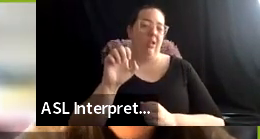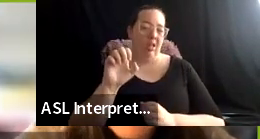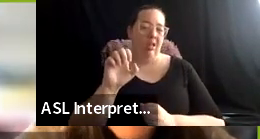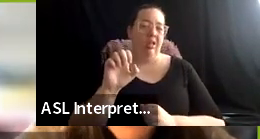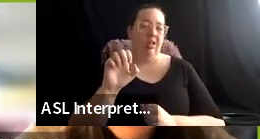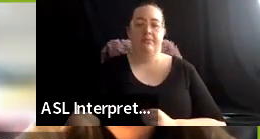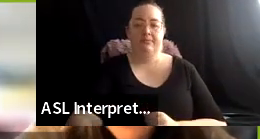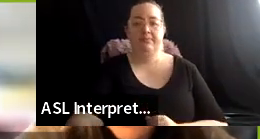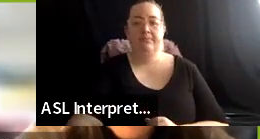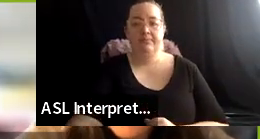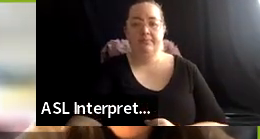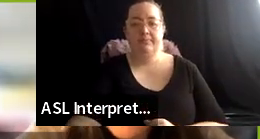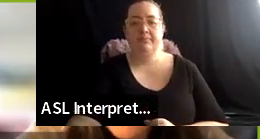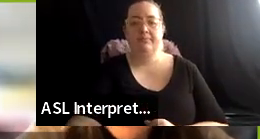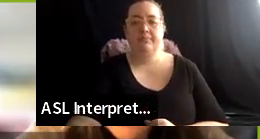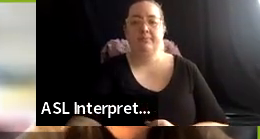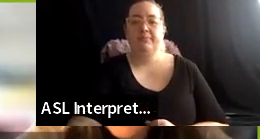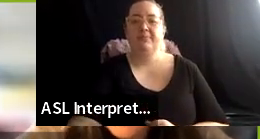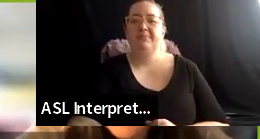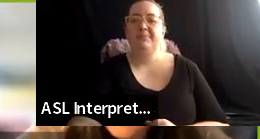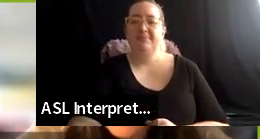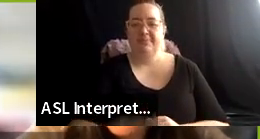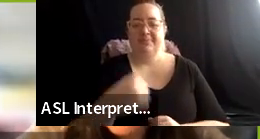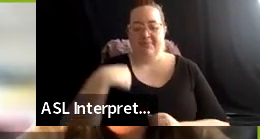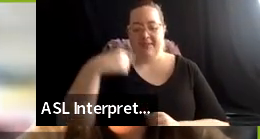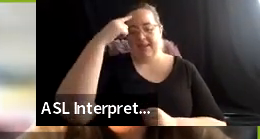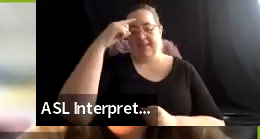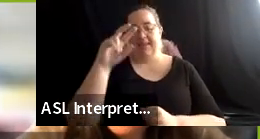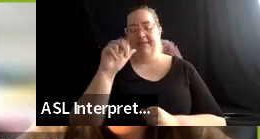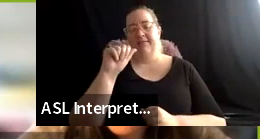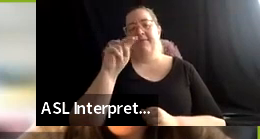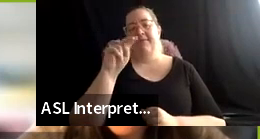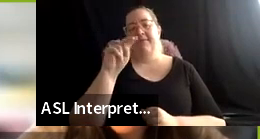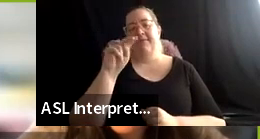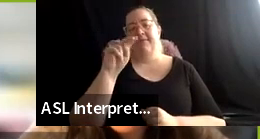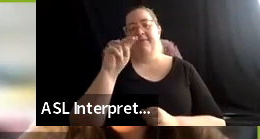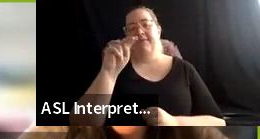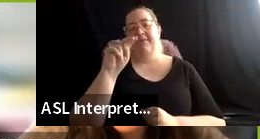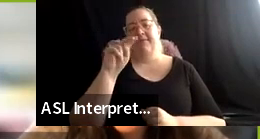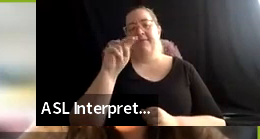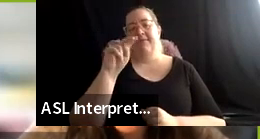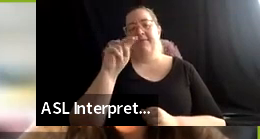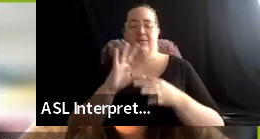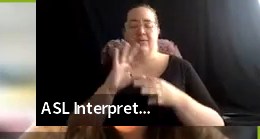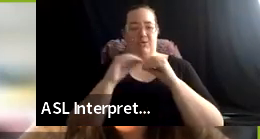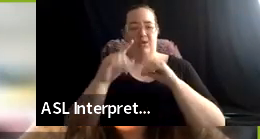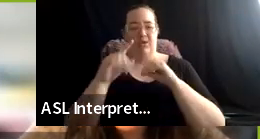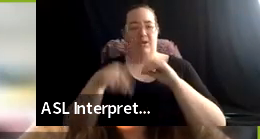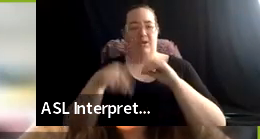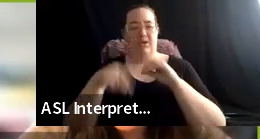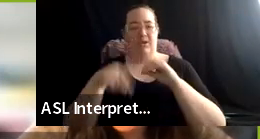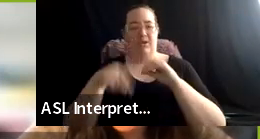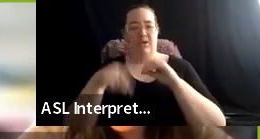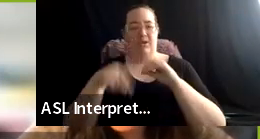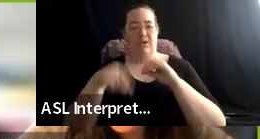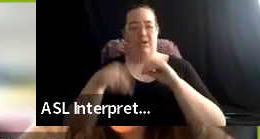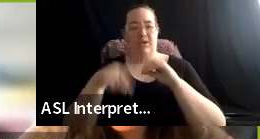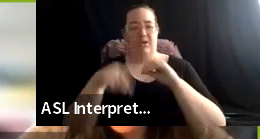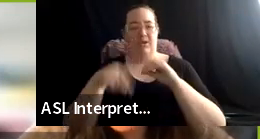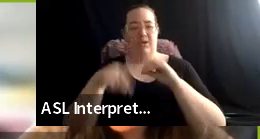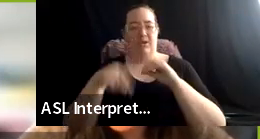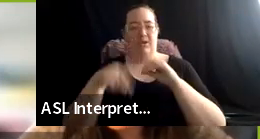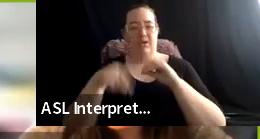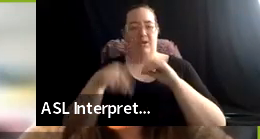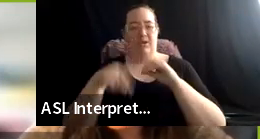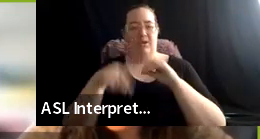think that Vanessa will talk a little bit more about the intention of the survey, but I just wanted to speak about the background. As I mentioned,